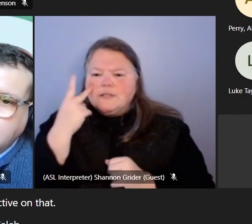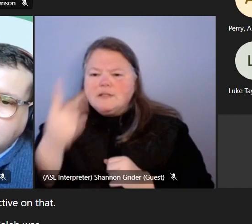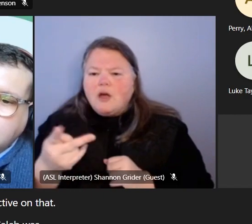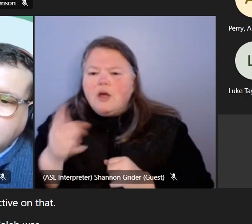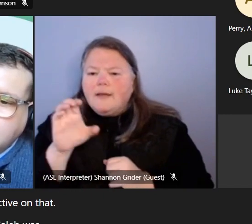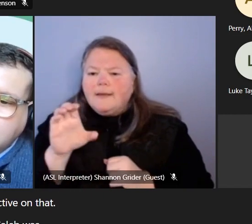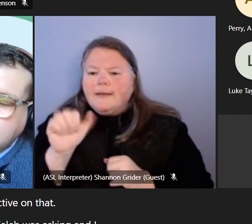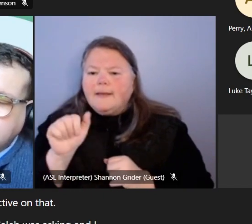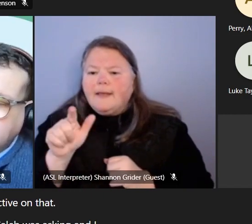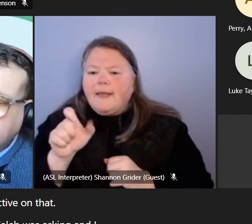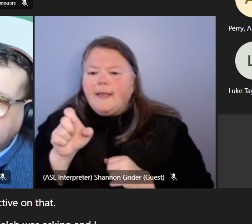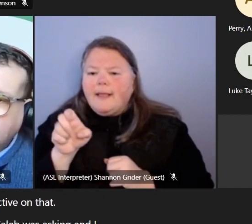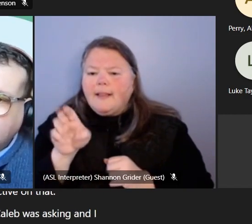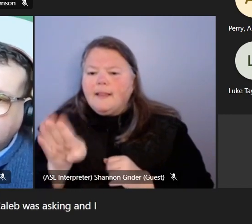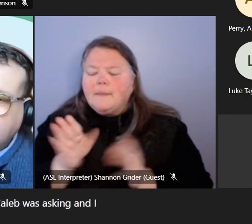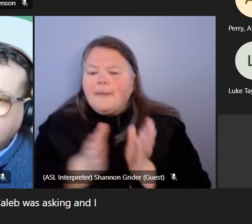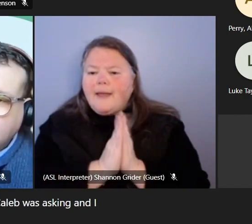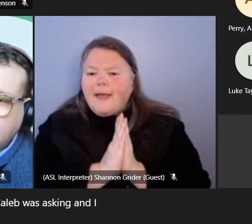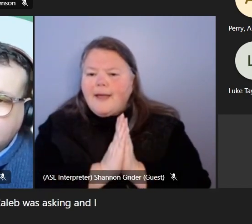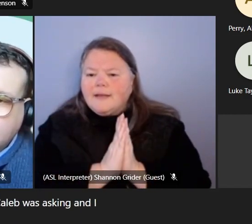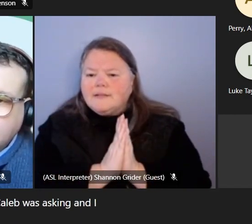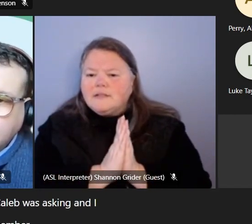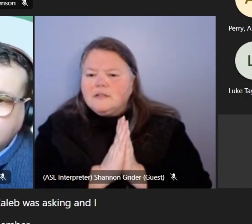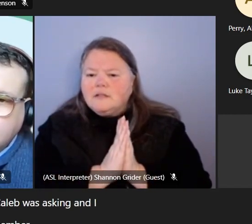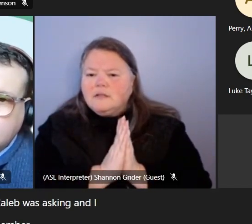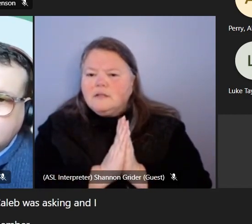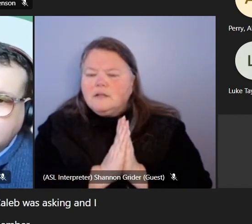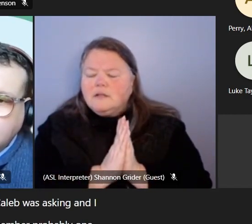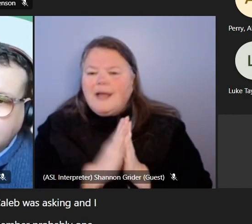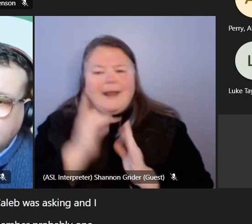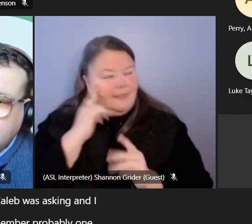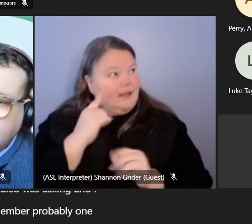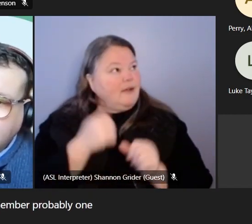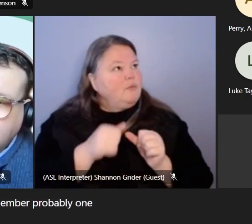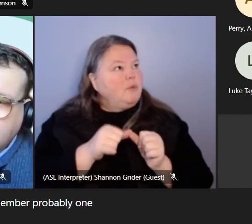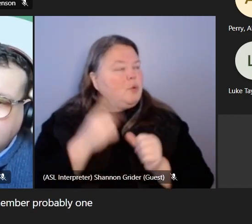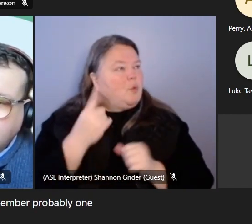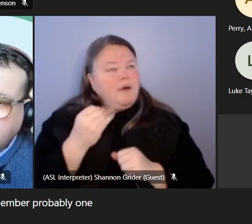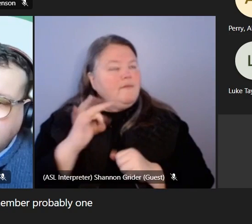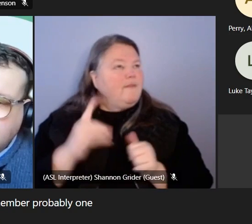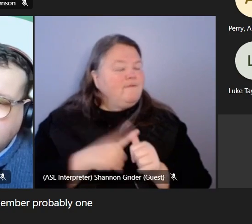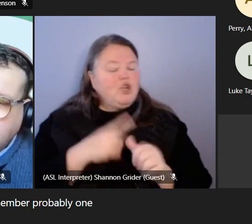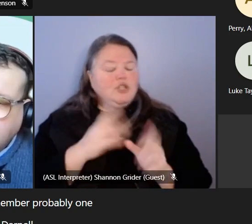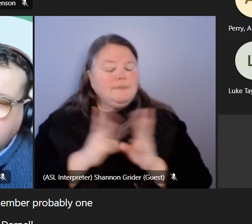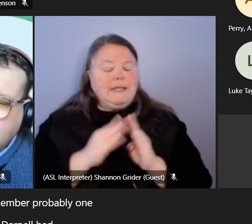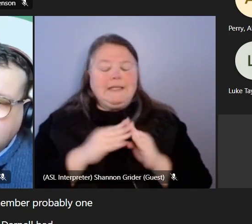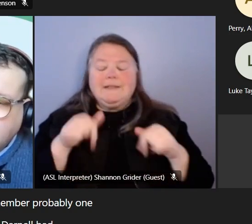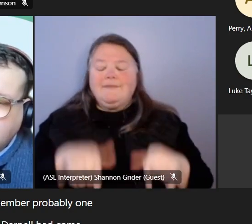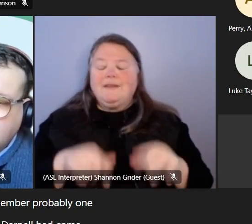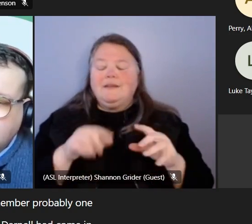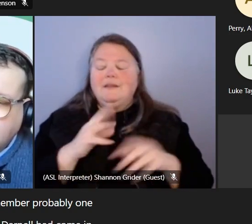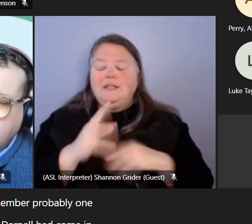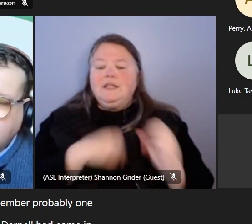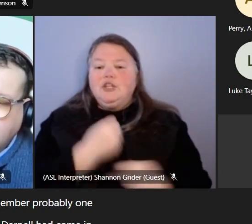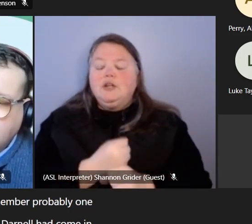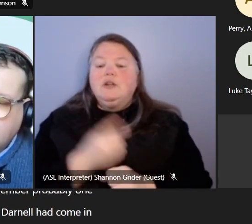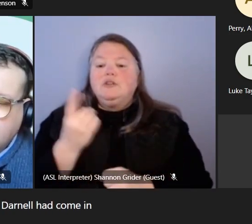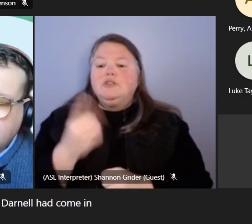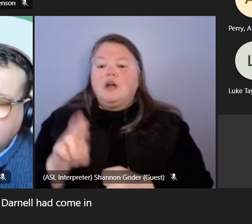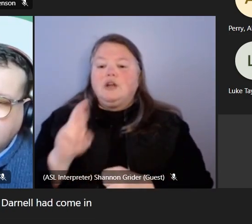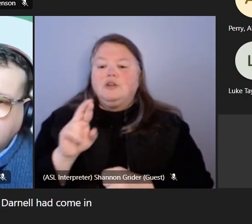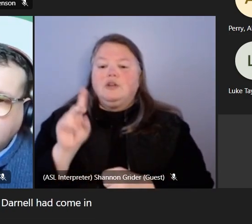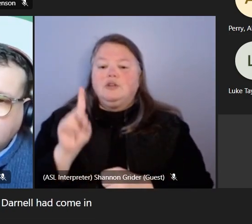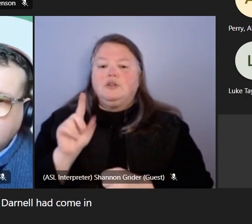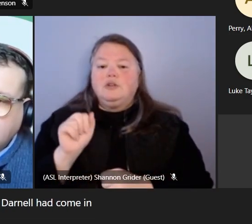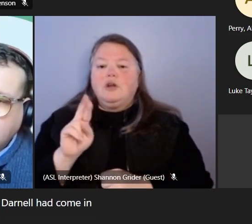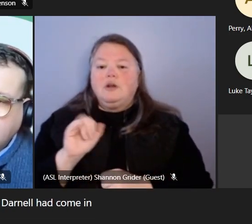caleb was asking and i know we did this earlier i know i remember probably one of our first meetings of this year dr garnell had come in and was asking